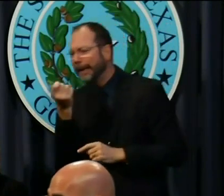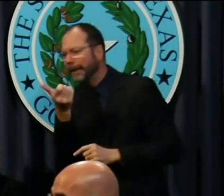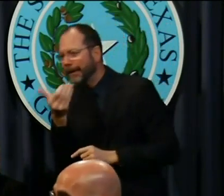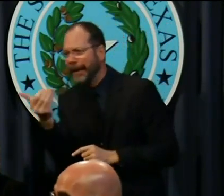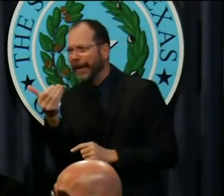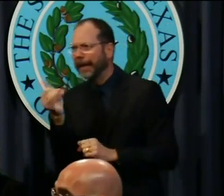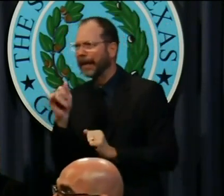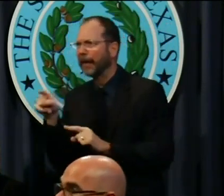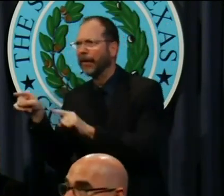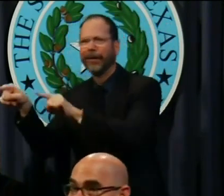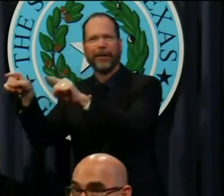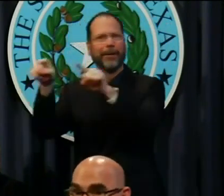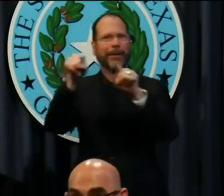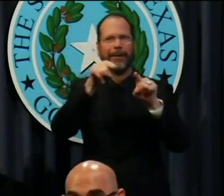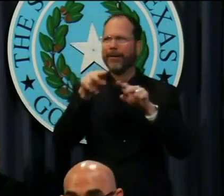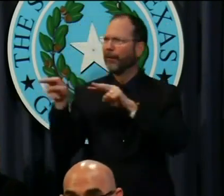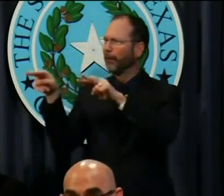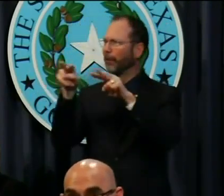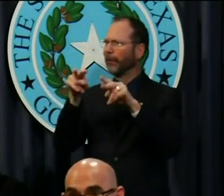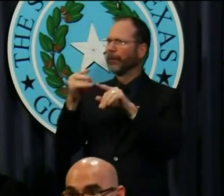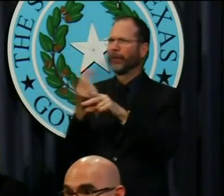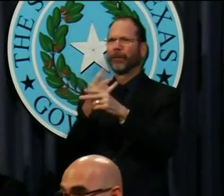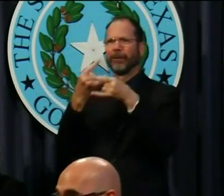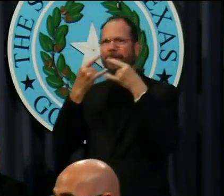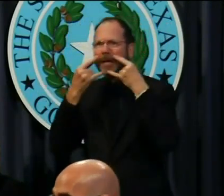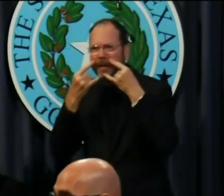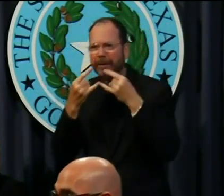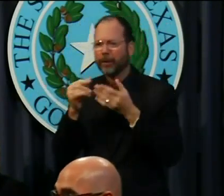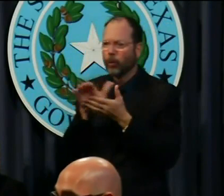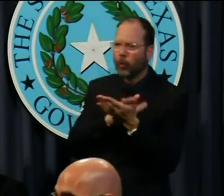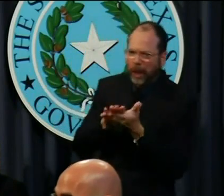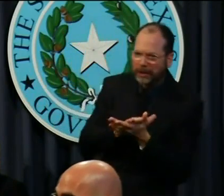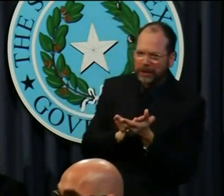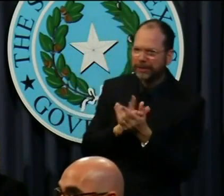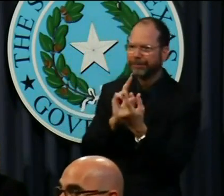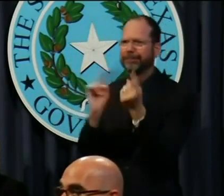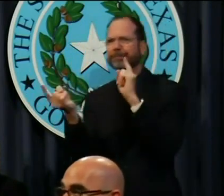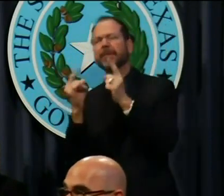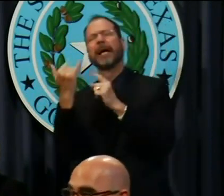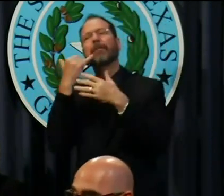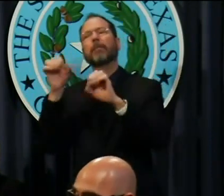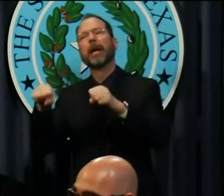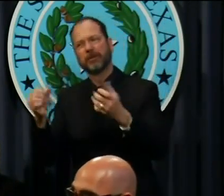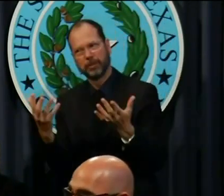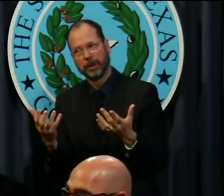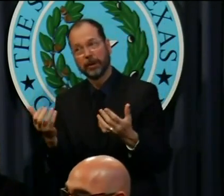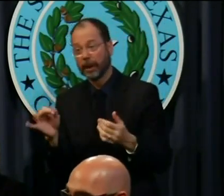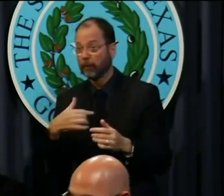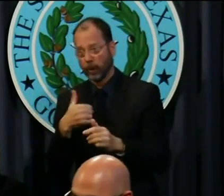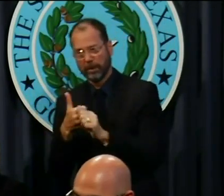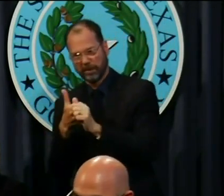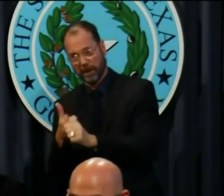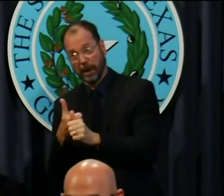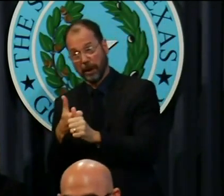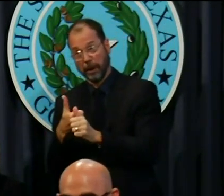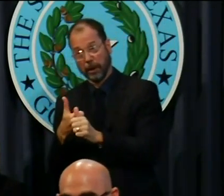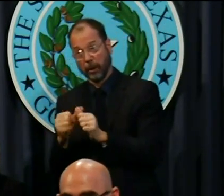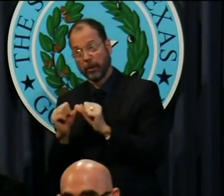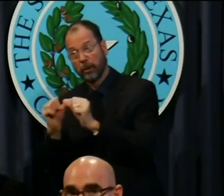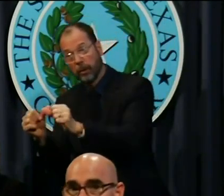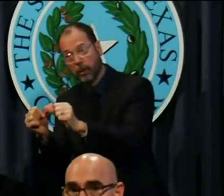everyone in this room is doing, wearing a face covering, washing hands, social distance when possible. If we continue to do those things,